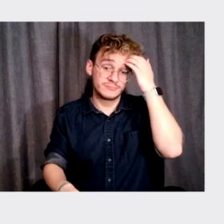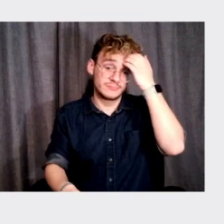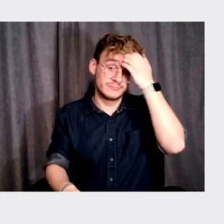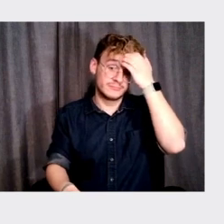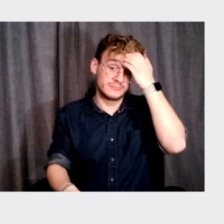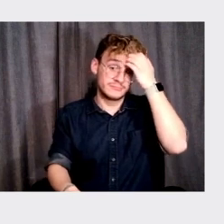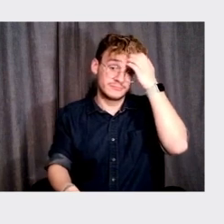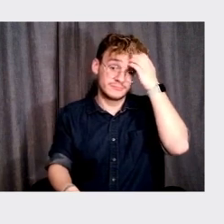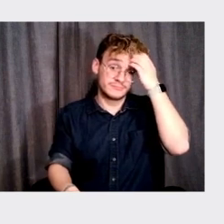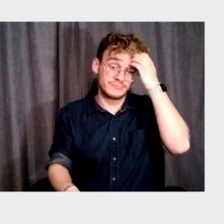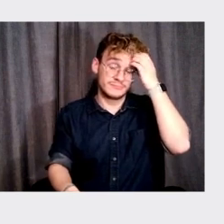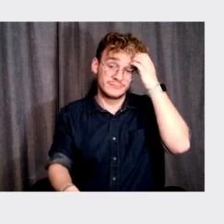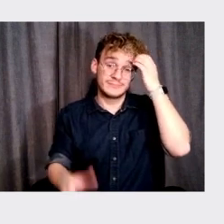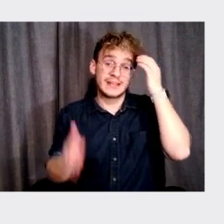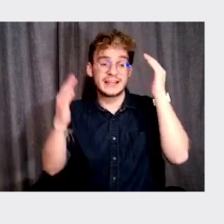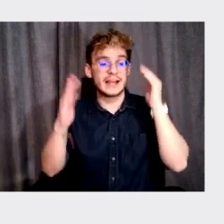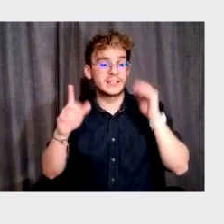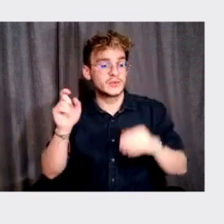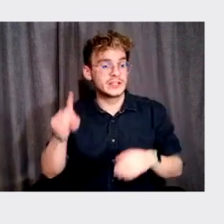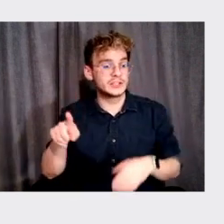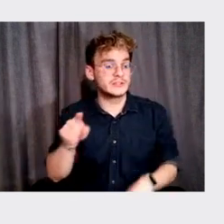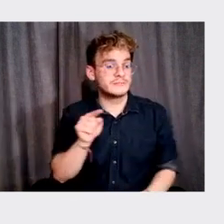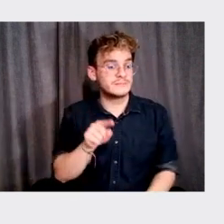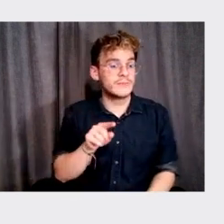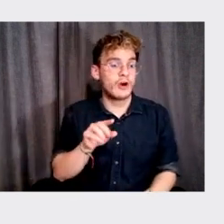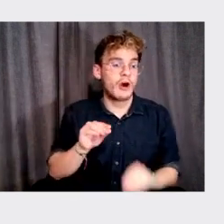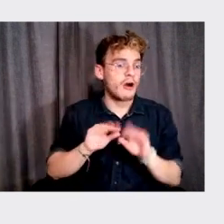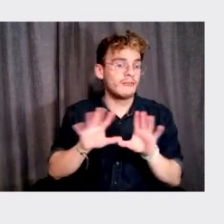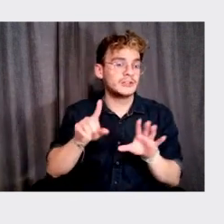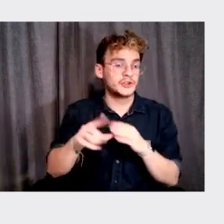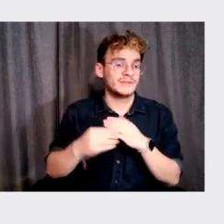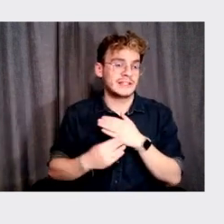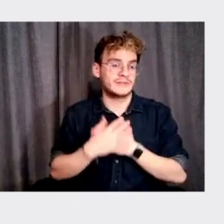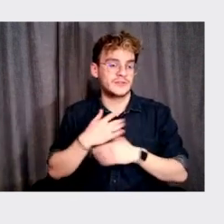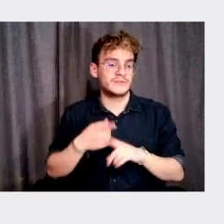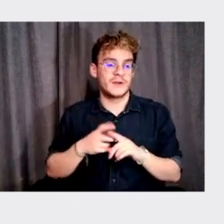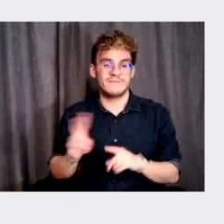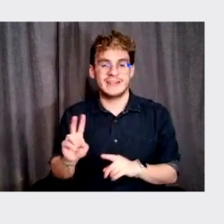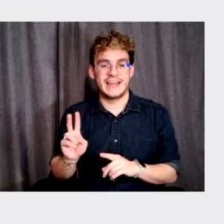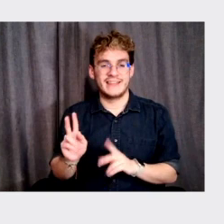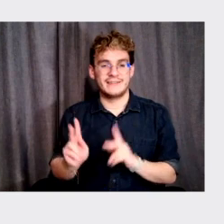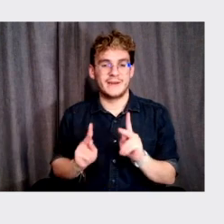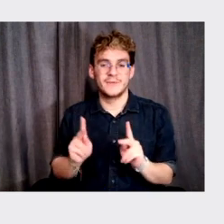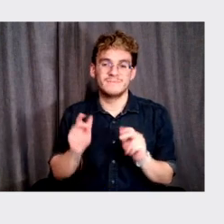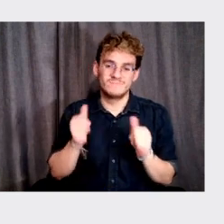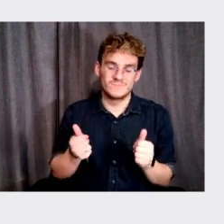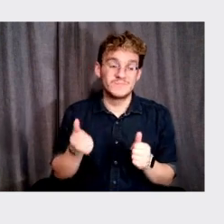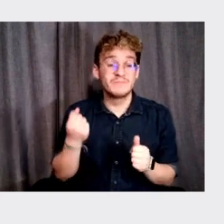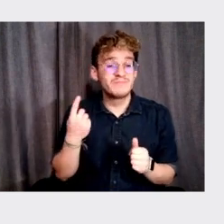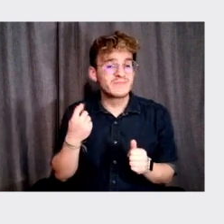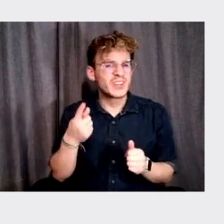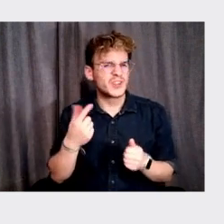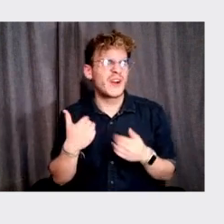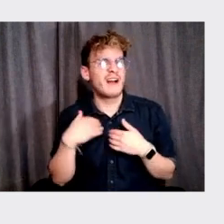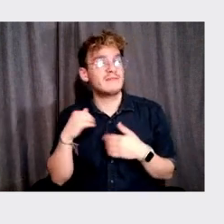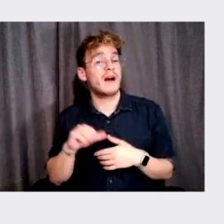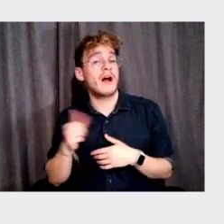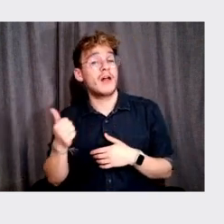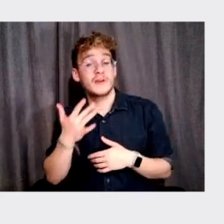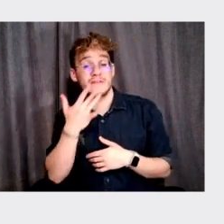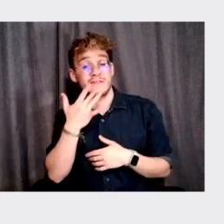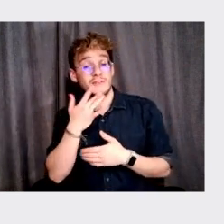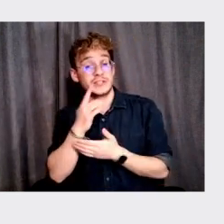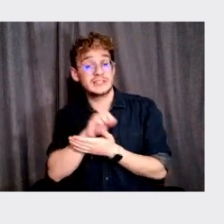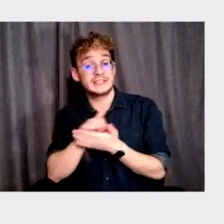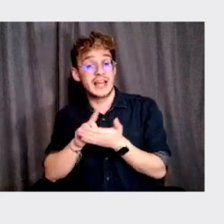Uh, next question is you obviously have influence from the Vignelles, which is wonderful, but do you have any other favorite